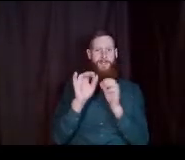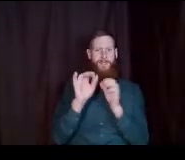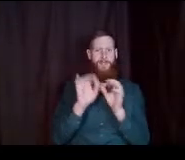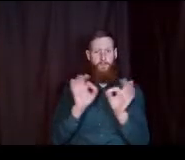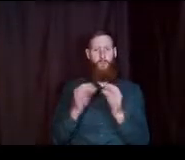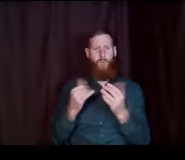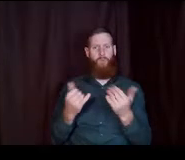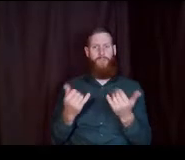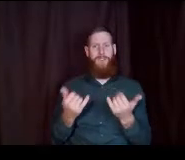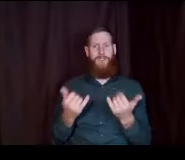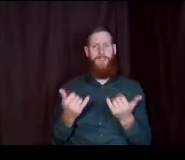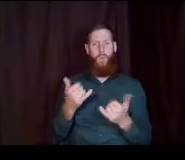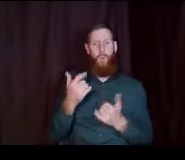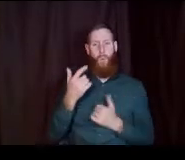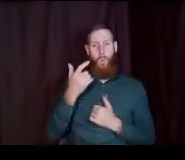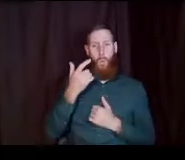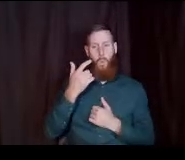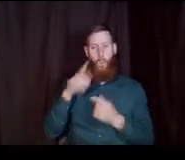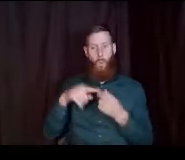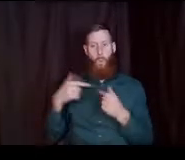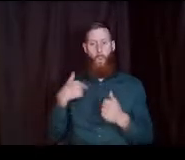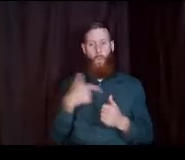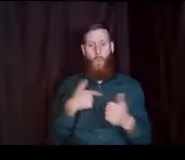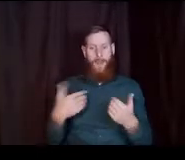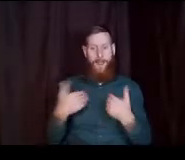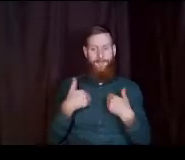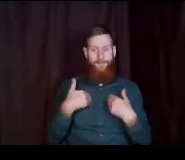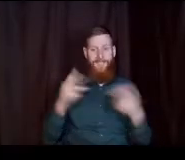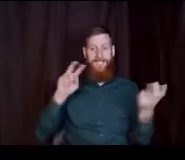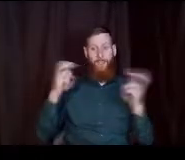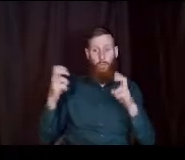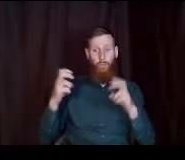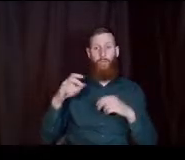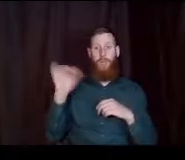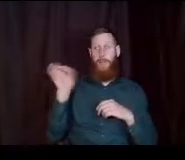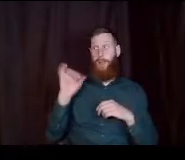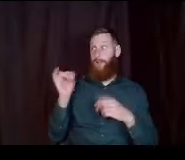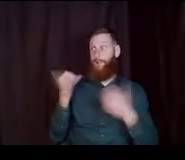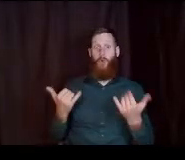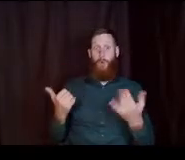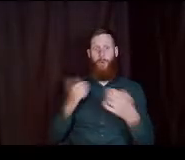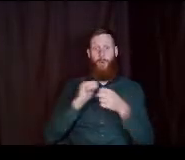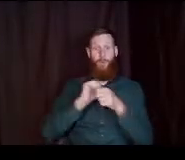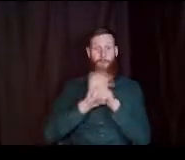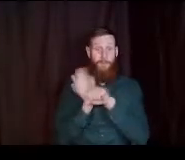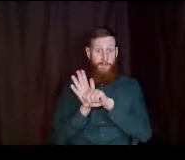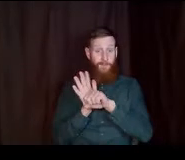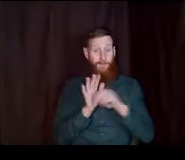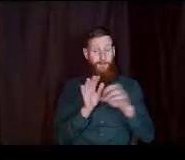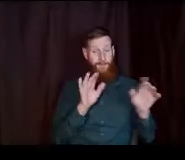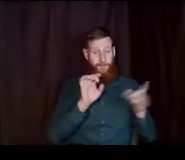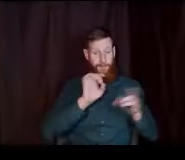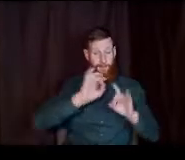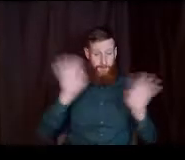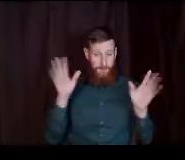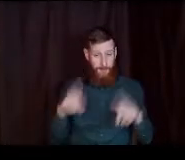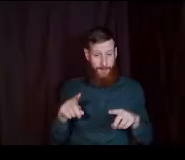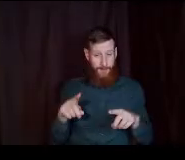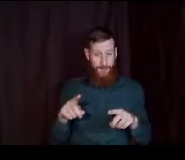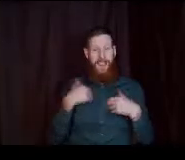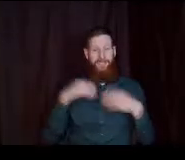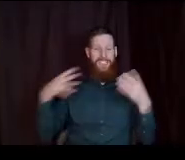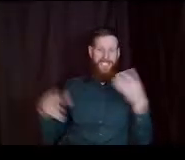especially when we have issues like the current pandemic there are additional funds that have been offered to students